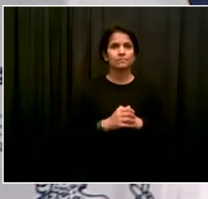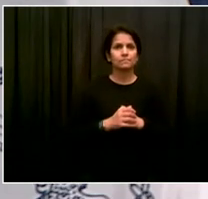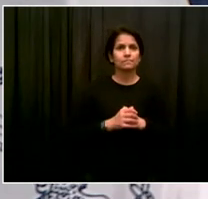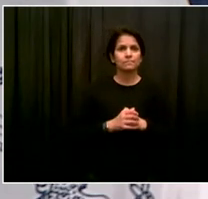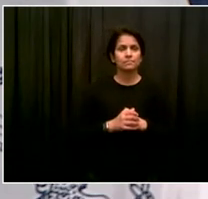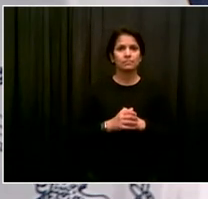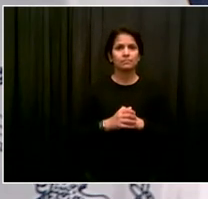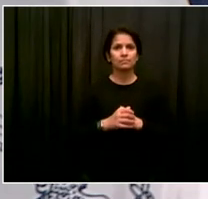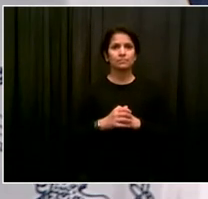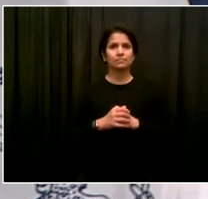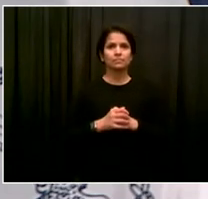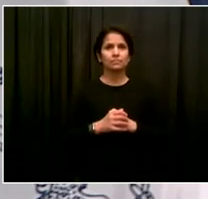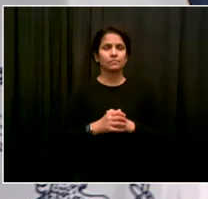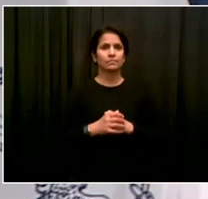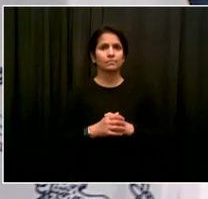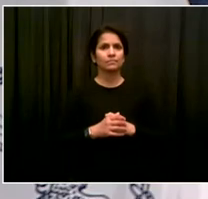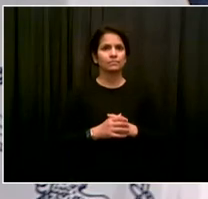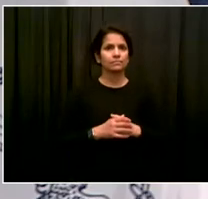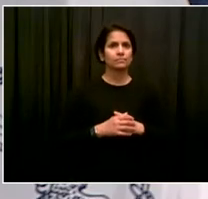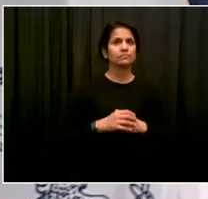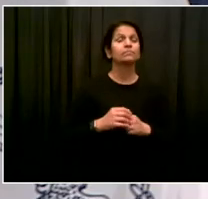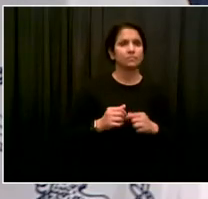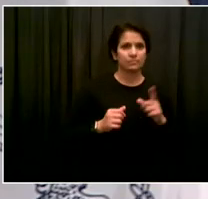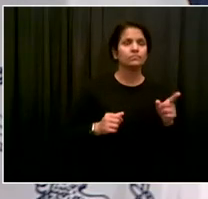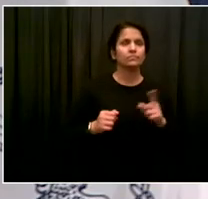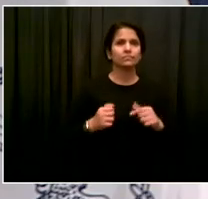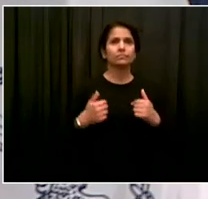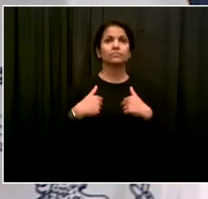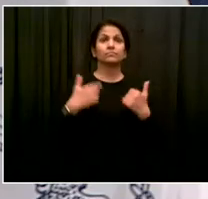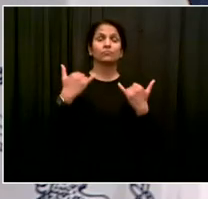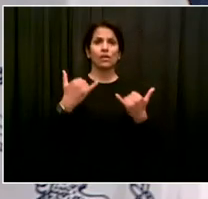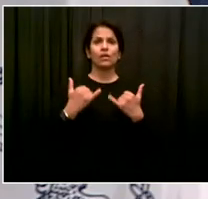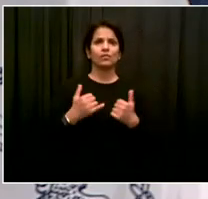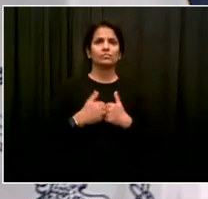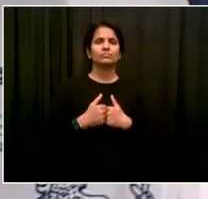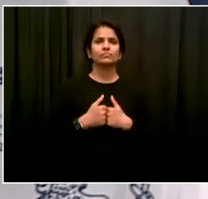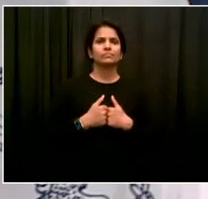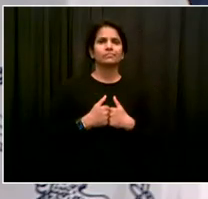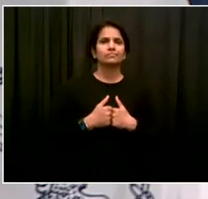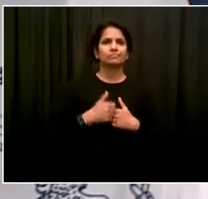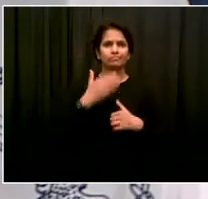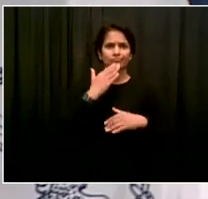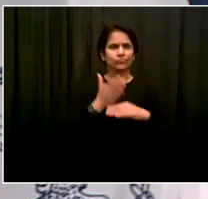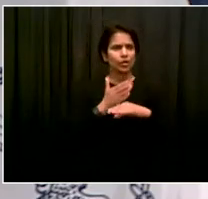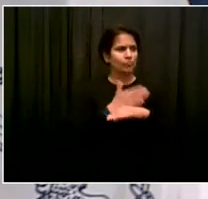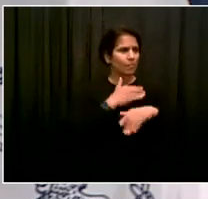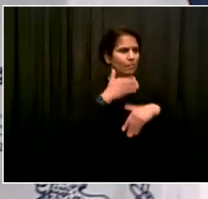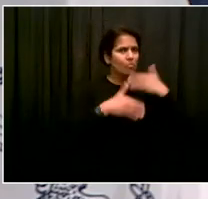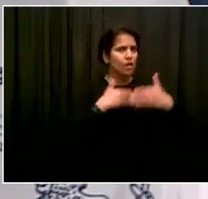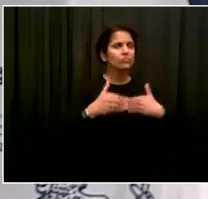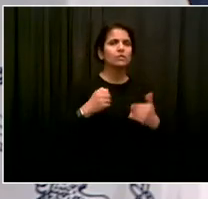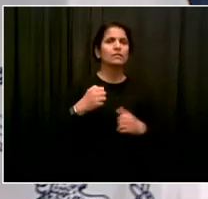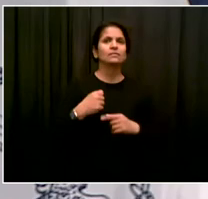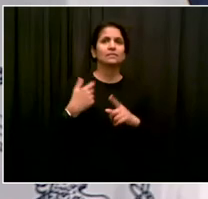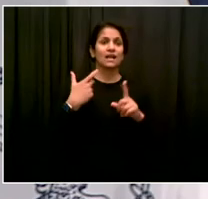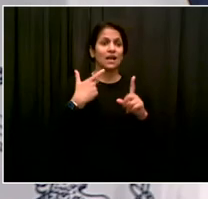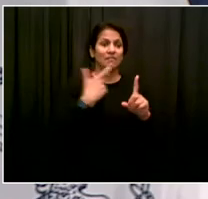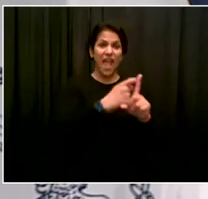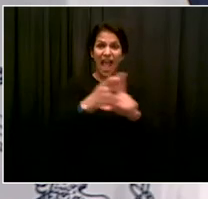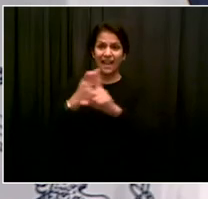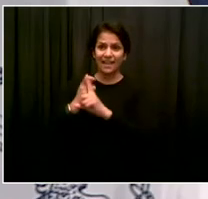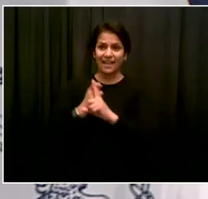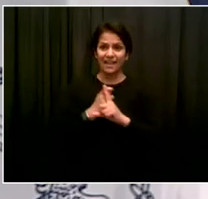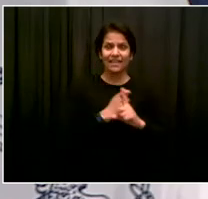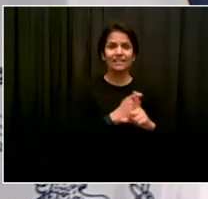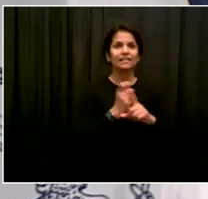Look, we're making a lot of progress now because of the high level of vaccination. We're seeing real progress. The data and the science are speaking to us. know, the